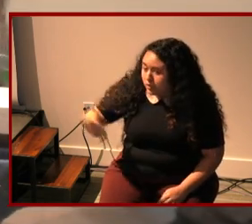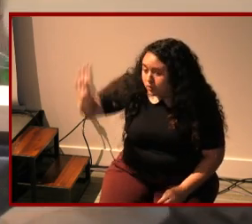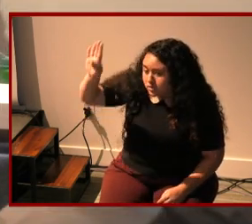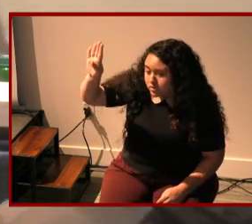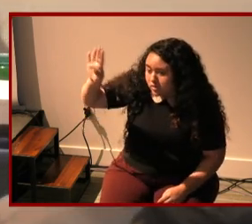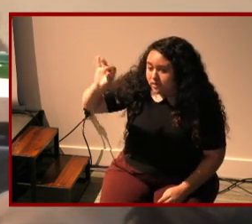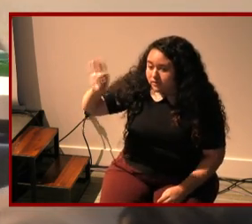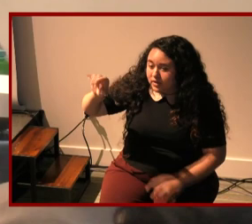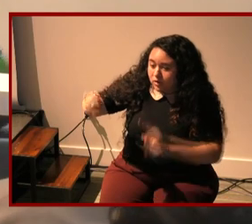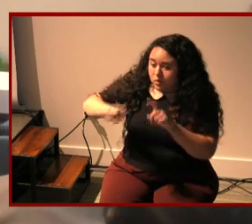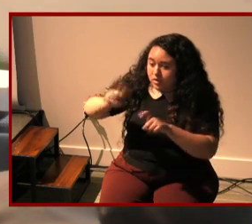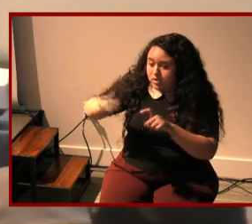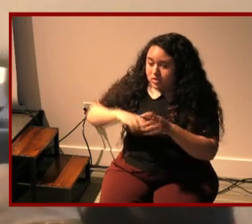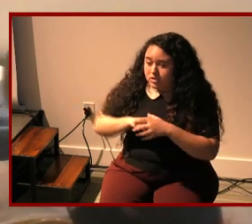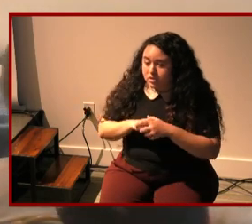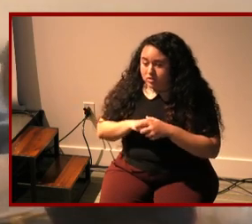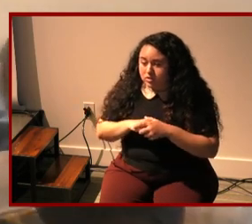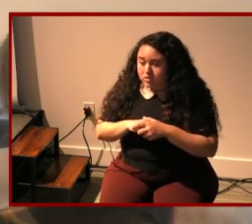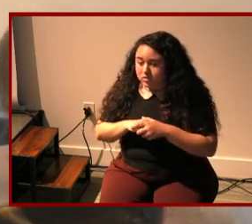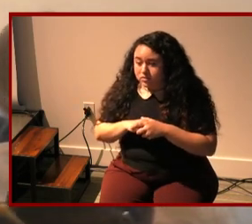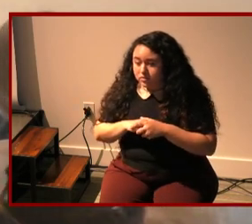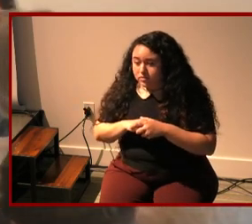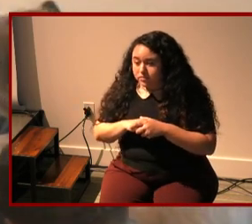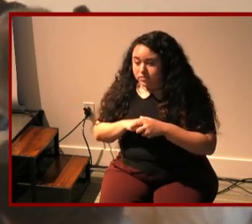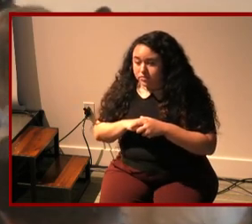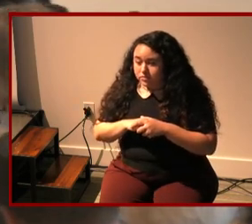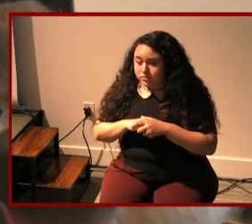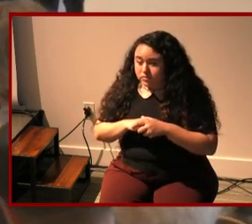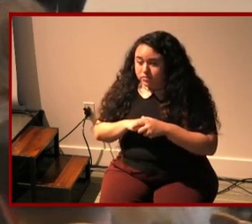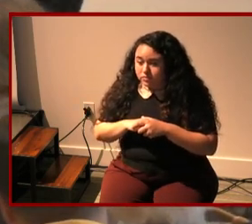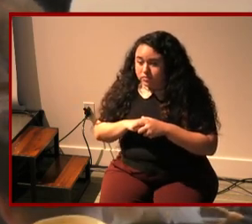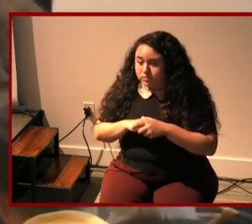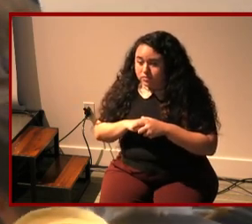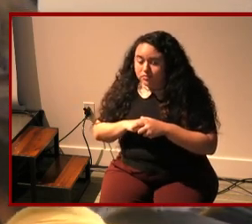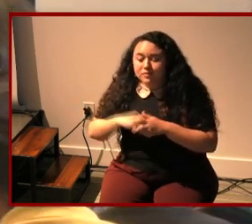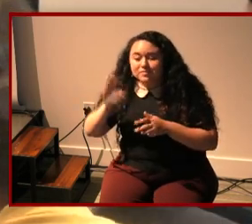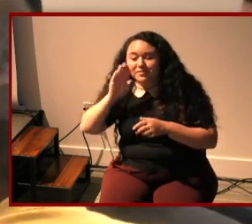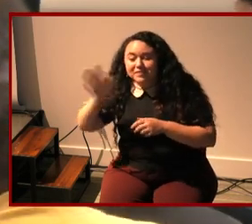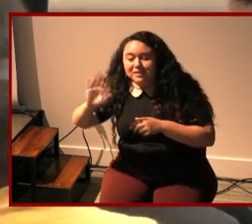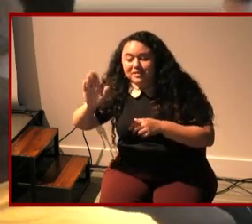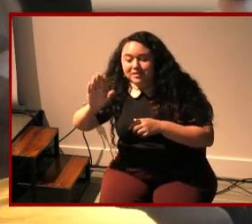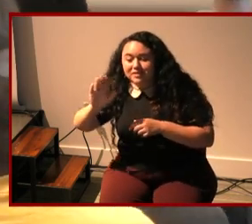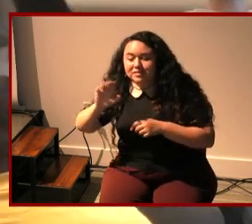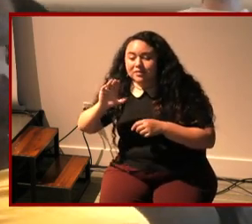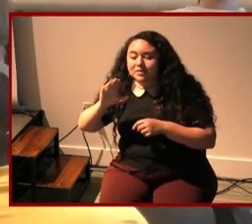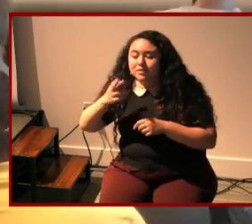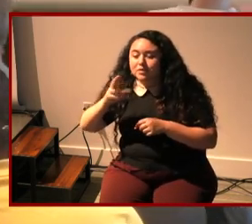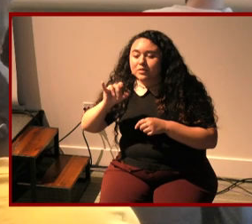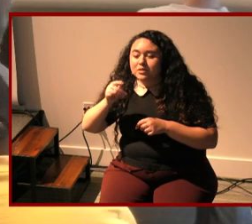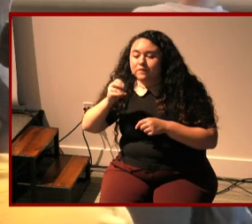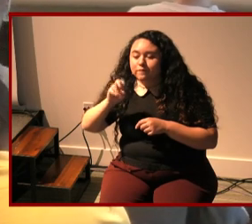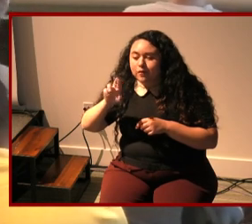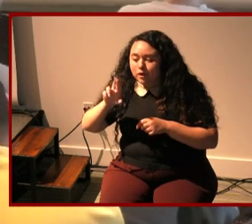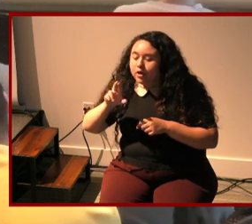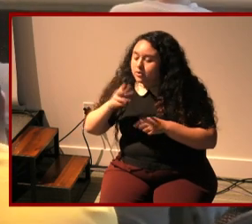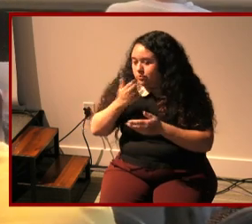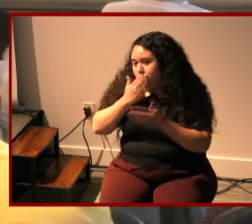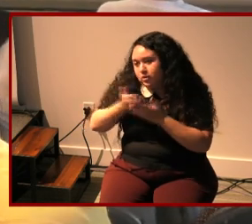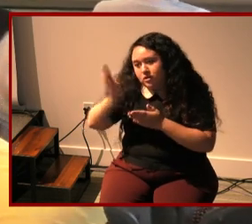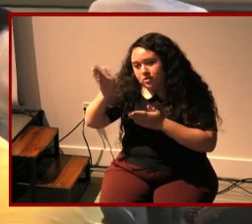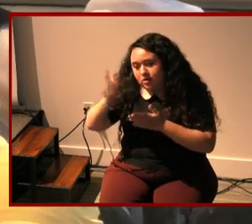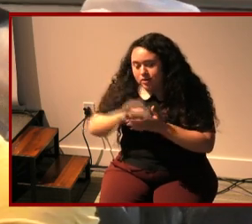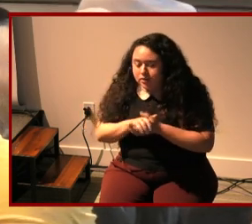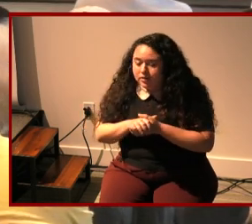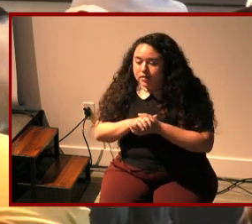hello my name is christopher great talk um